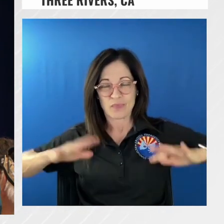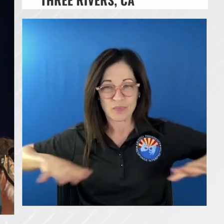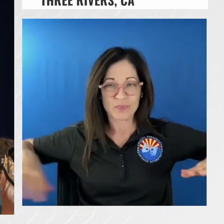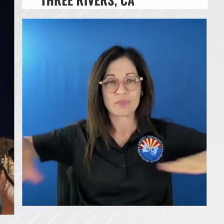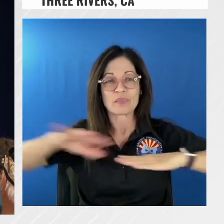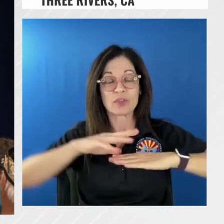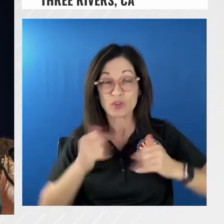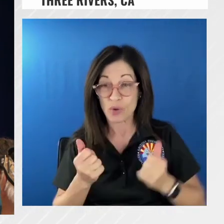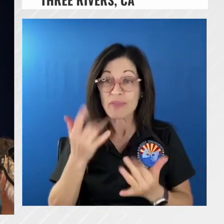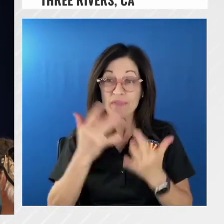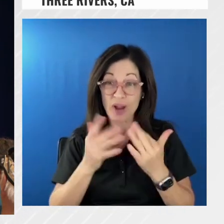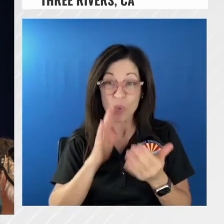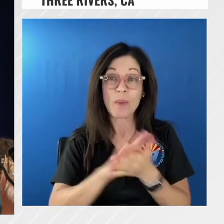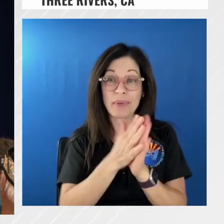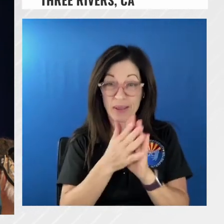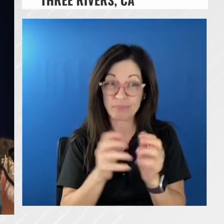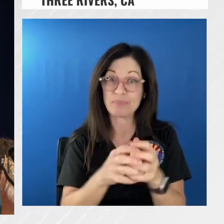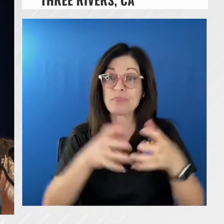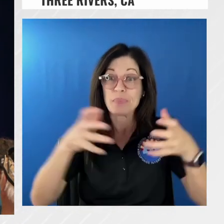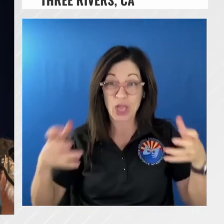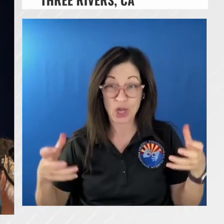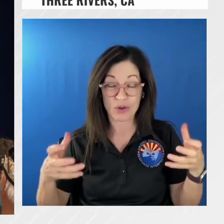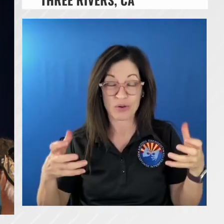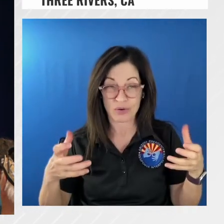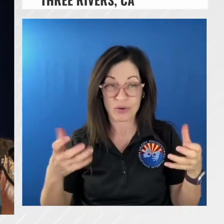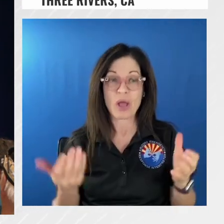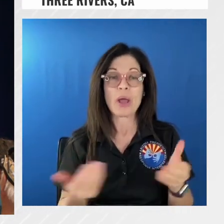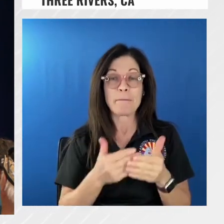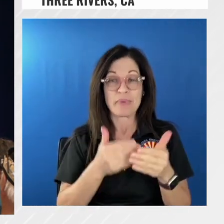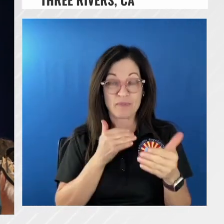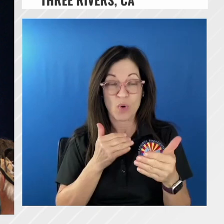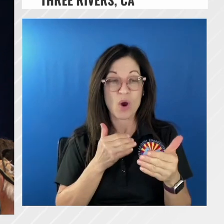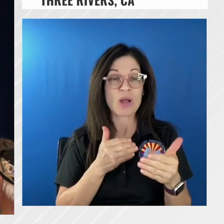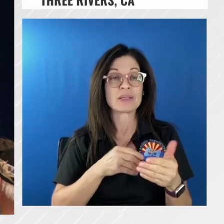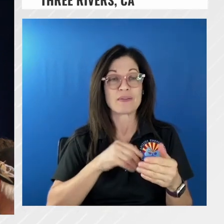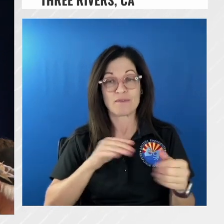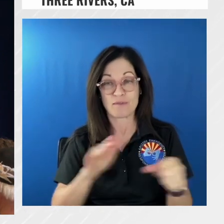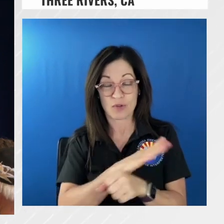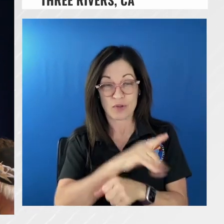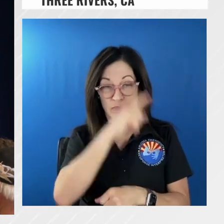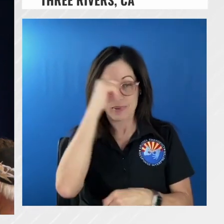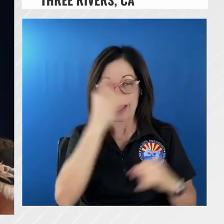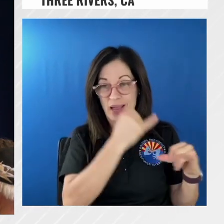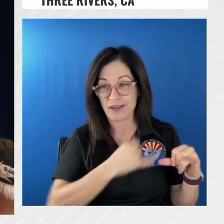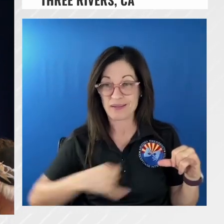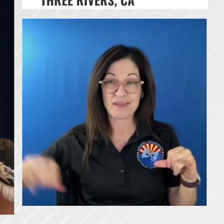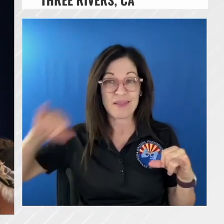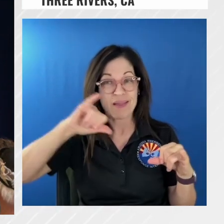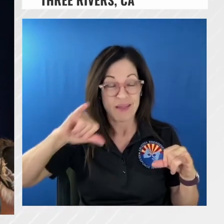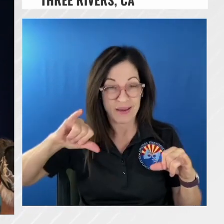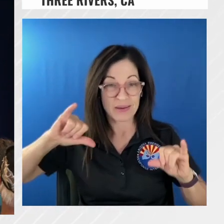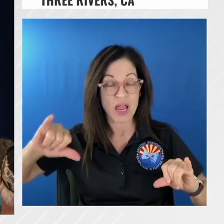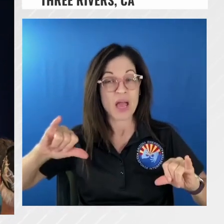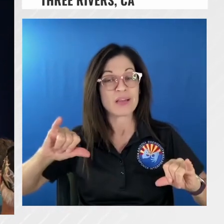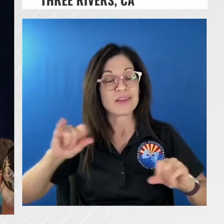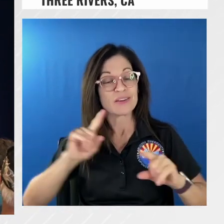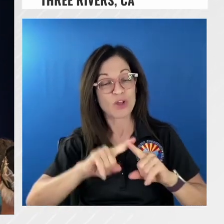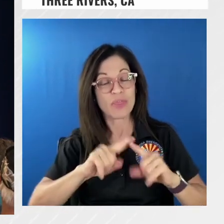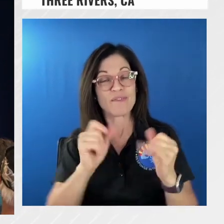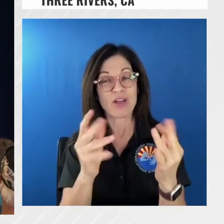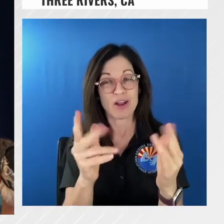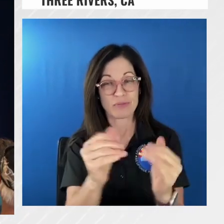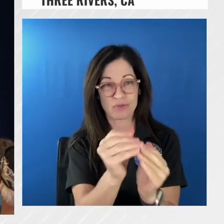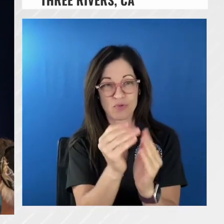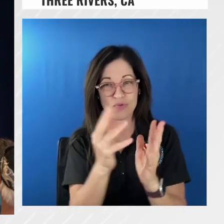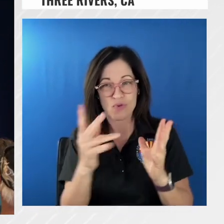bigger you know before it is contained before the fire gets to terrain that is defensible and we can we